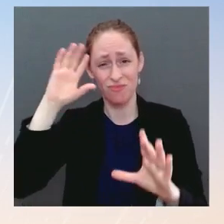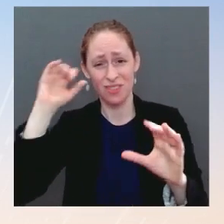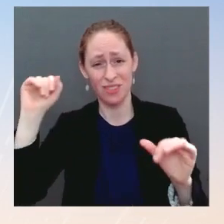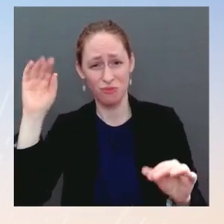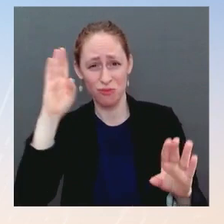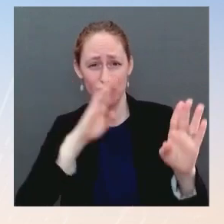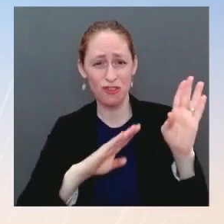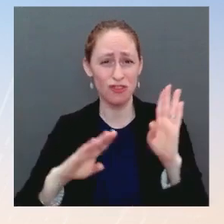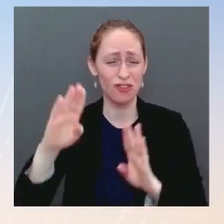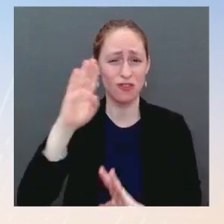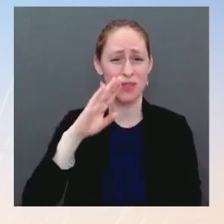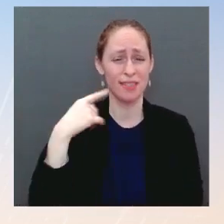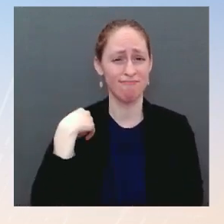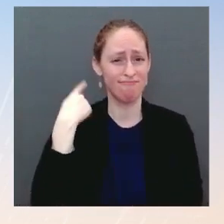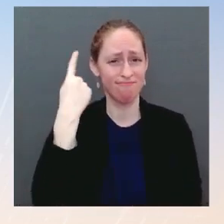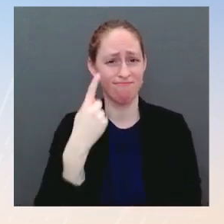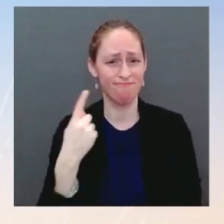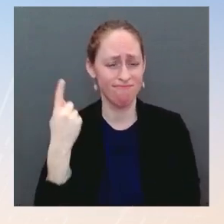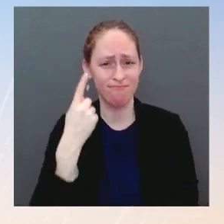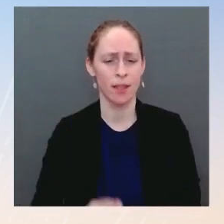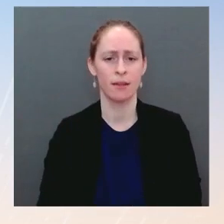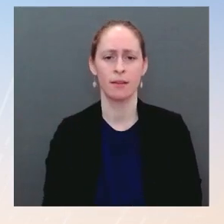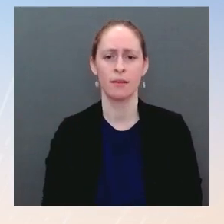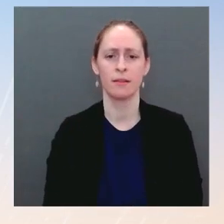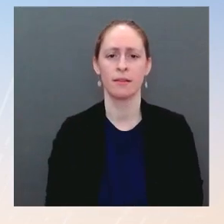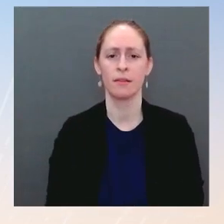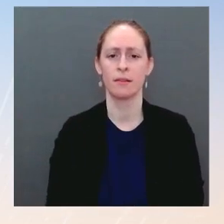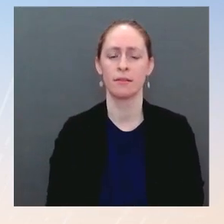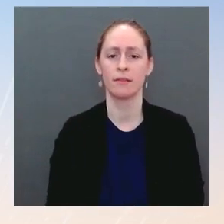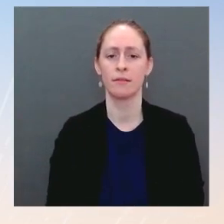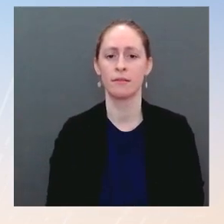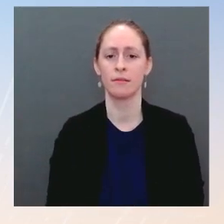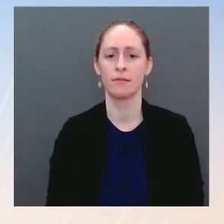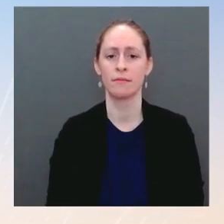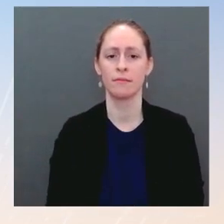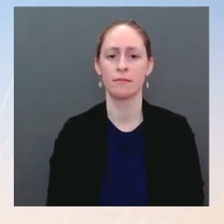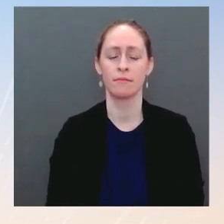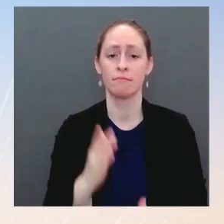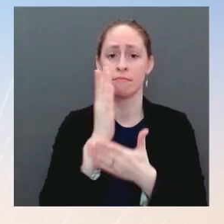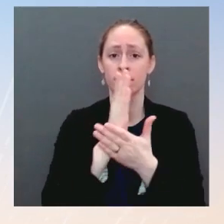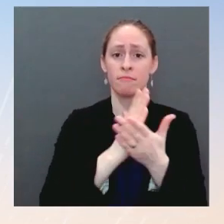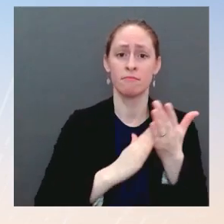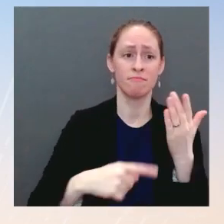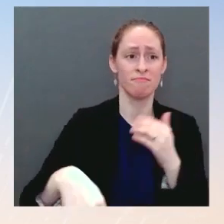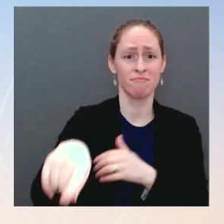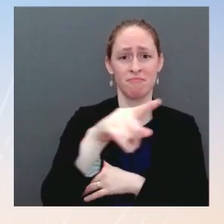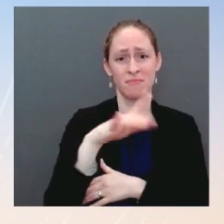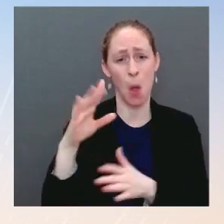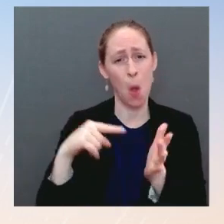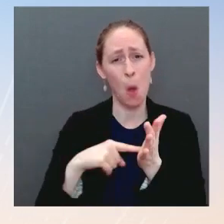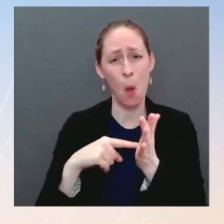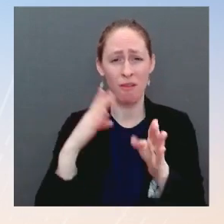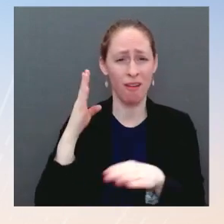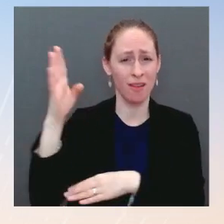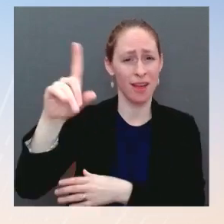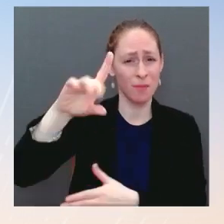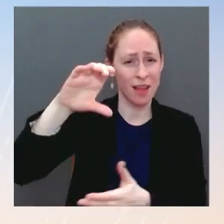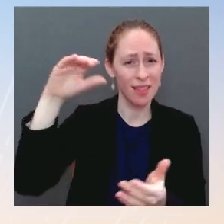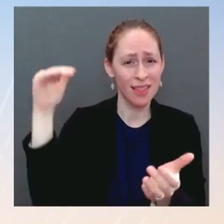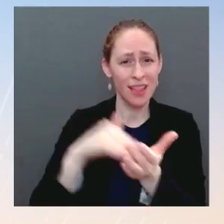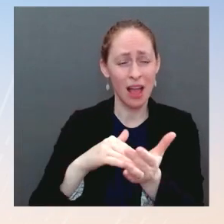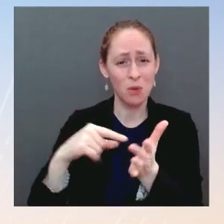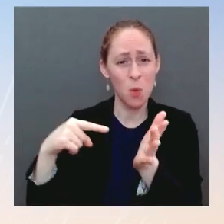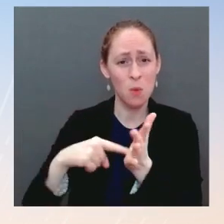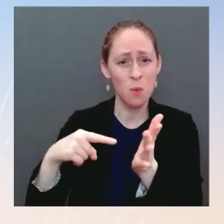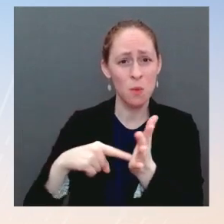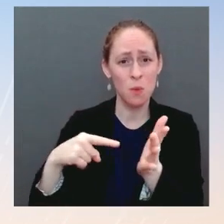of hundreds or thousands of dollars toward their student loan payments, you know, several months ahead of an election cycle when he's then probably going to turn around to